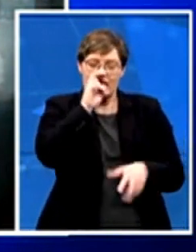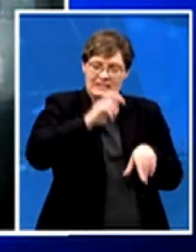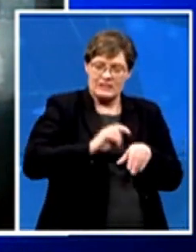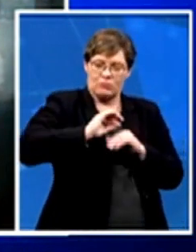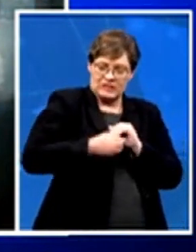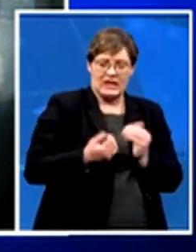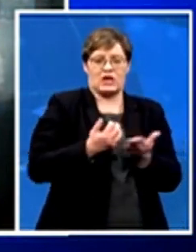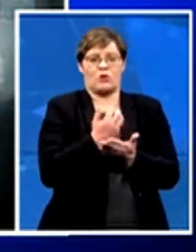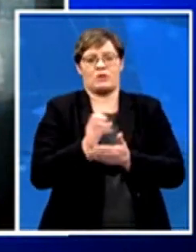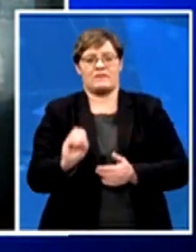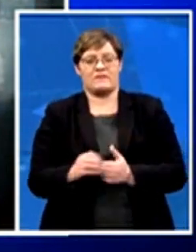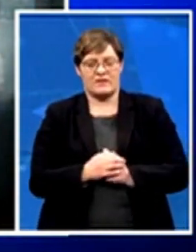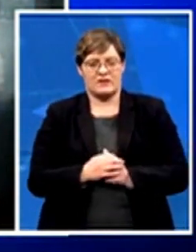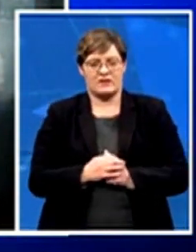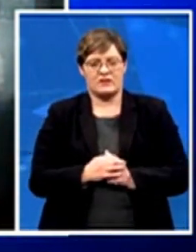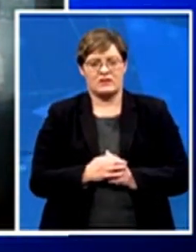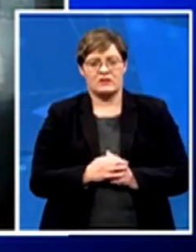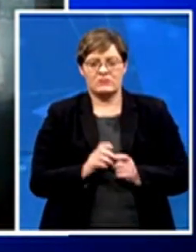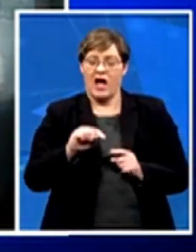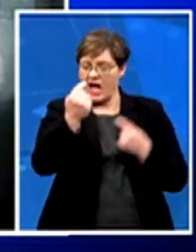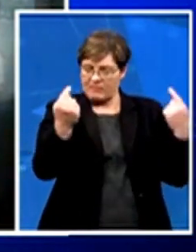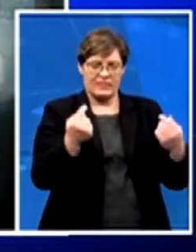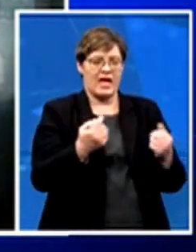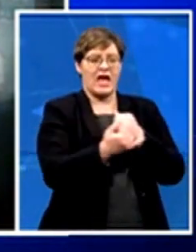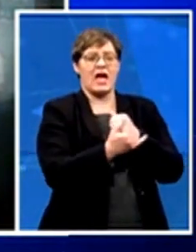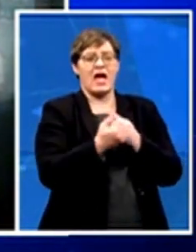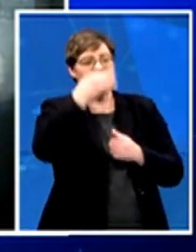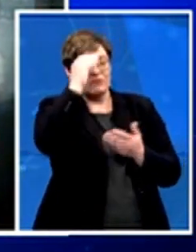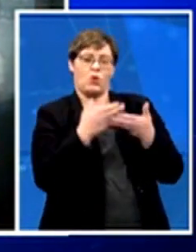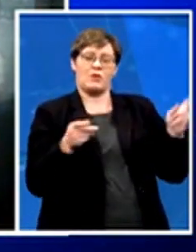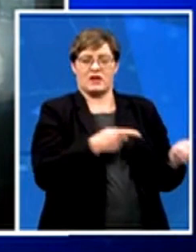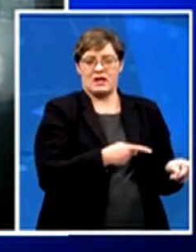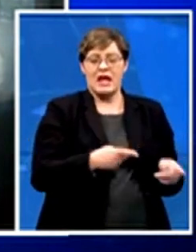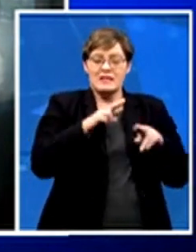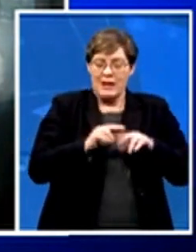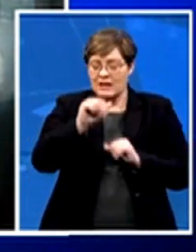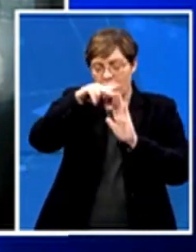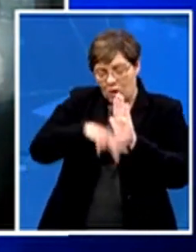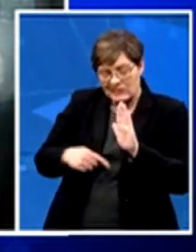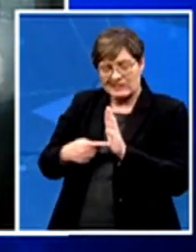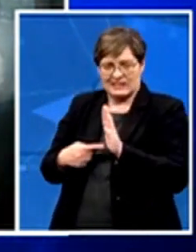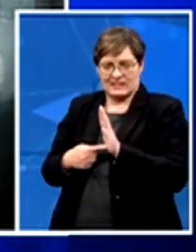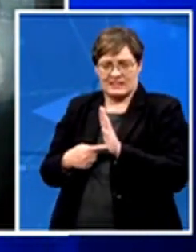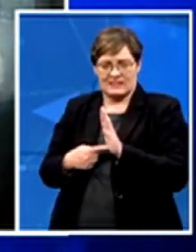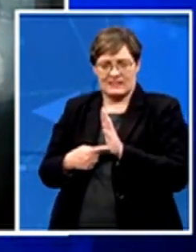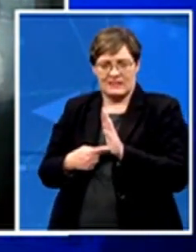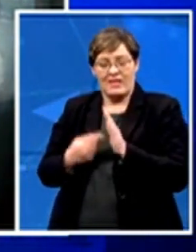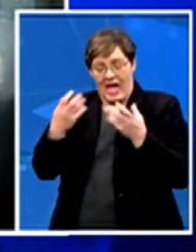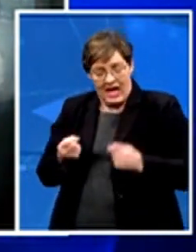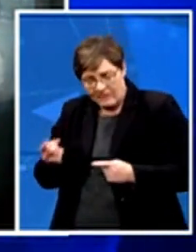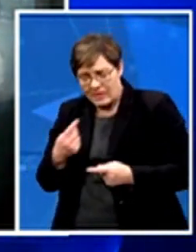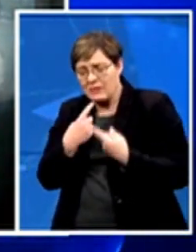openly. If the government have a policy to do that openly, then they should just say so and they won't be